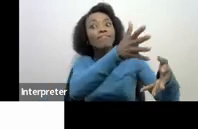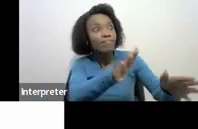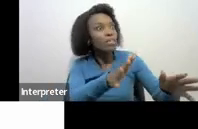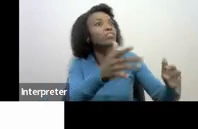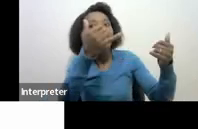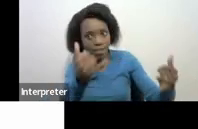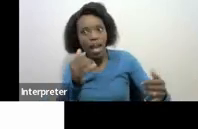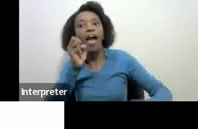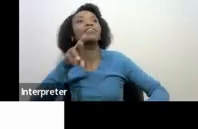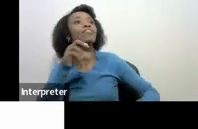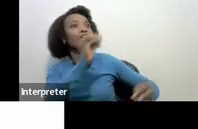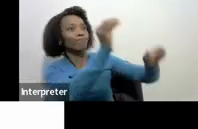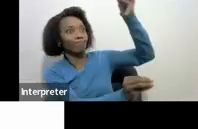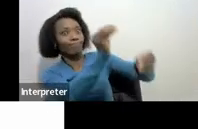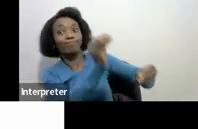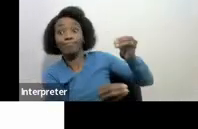are no longer with us